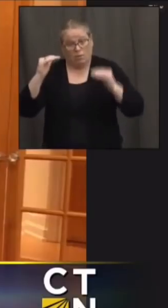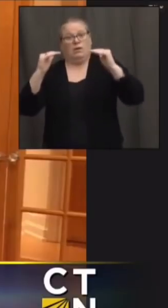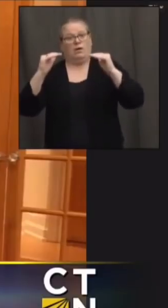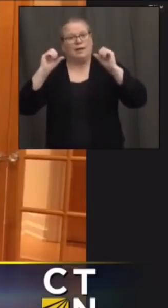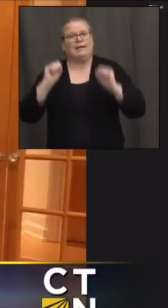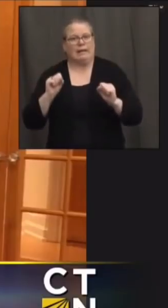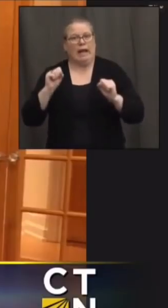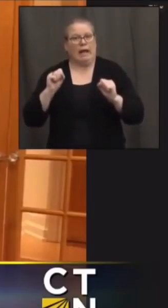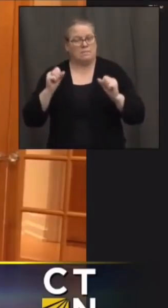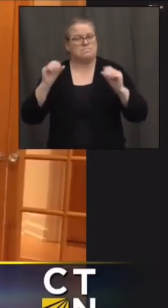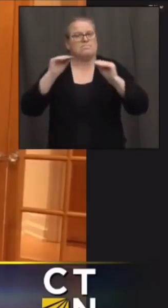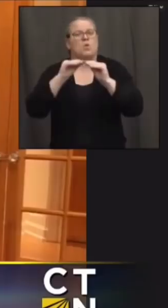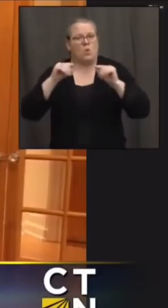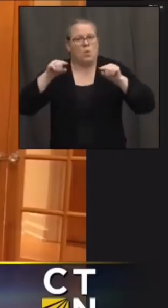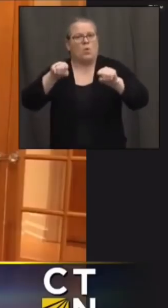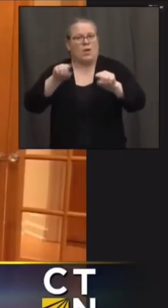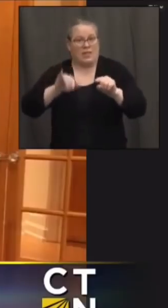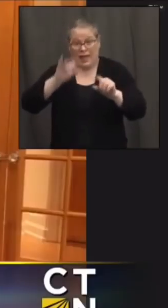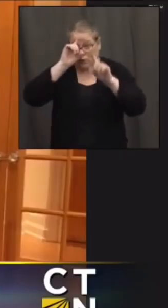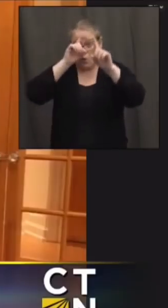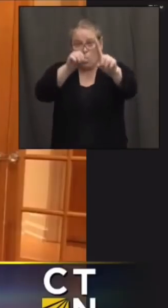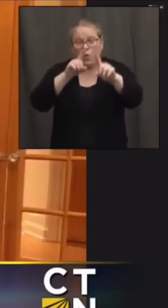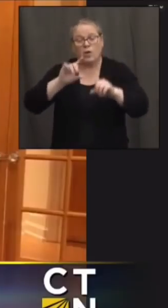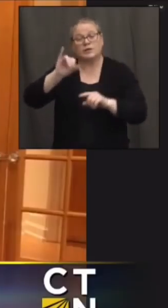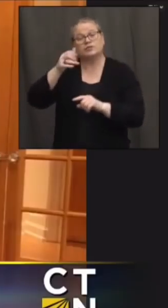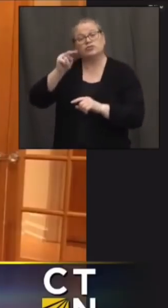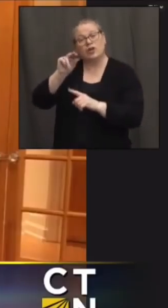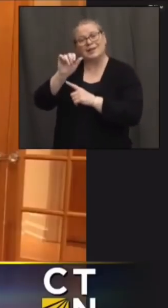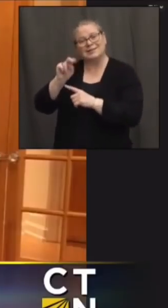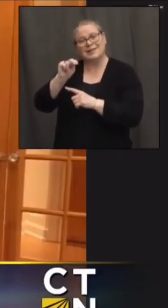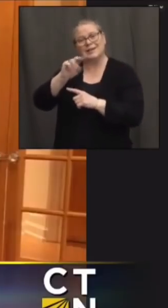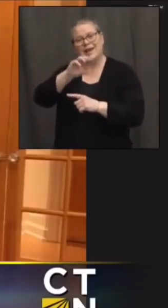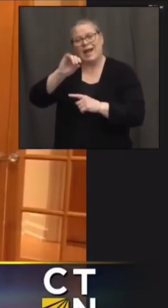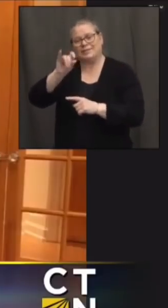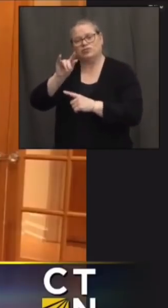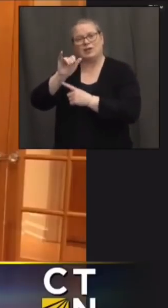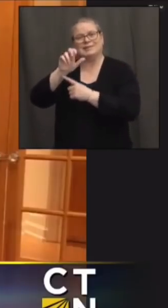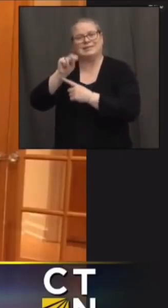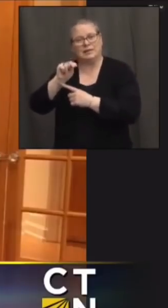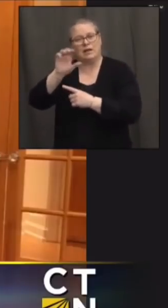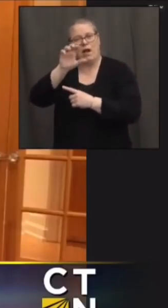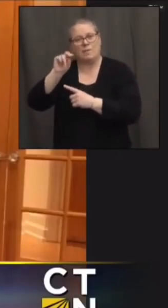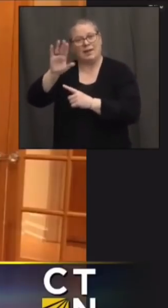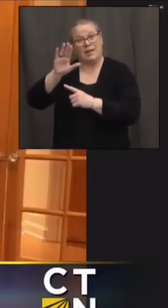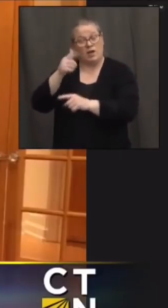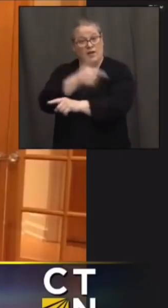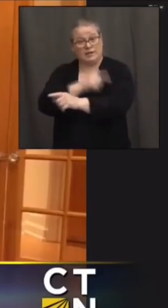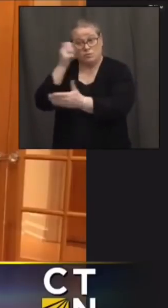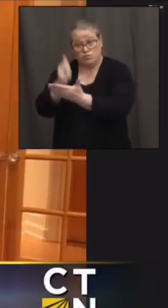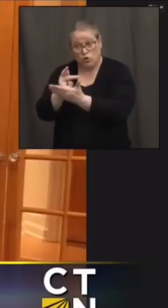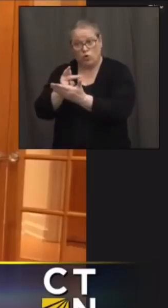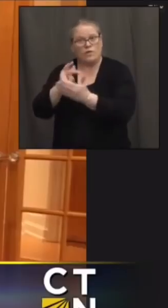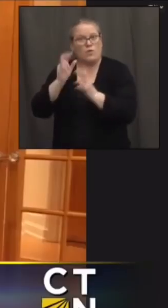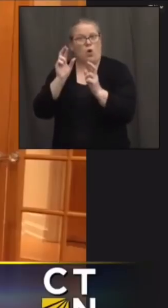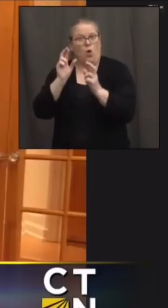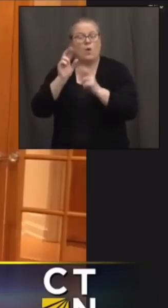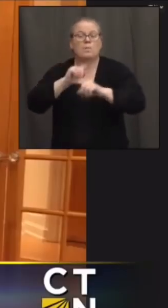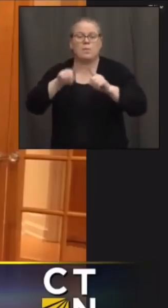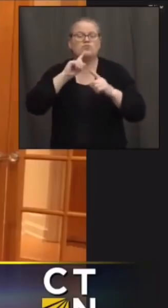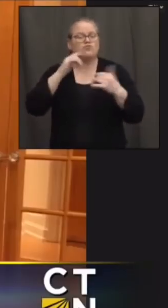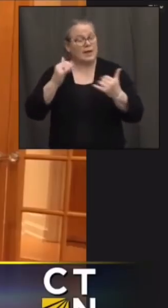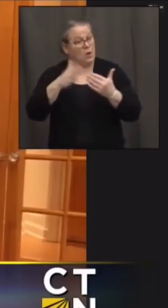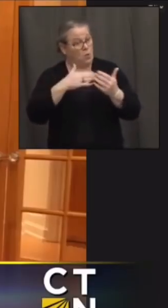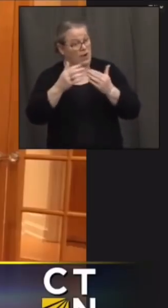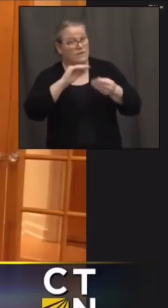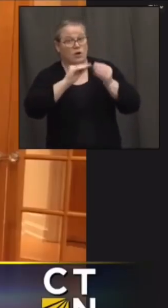we want to make sure we're ready um but at the current moment you know we'll have limited ability to really utilize those sites until the the vaccines